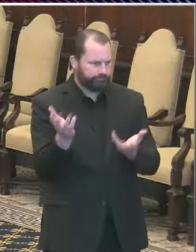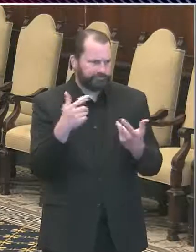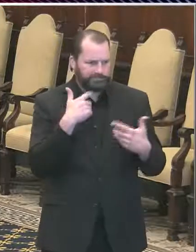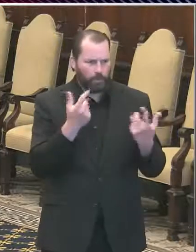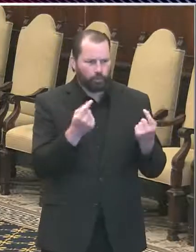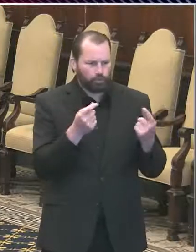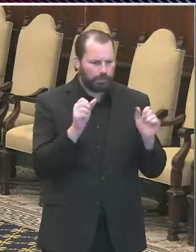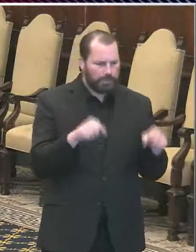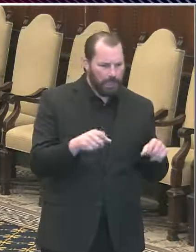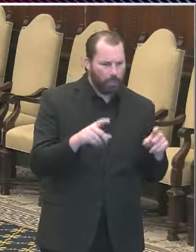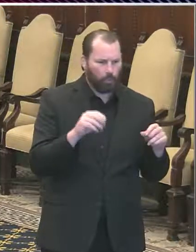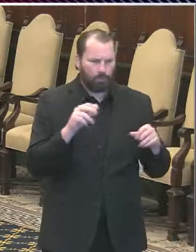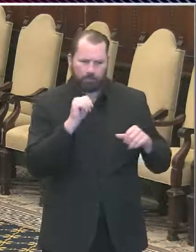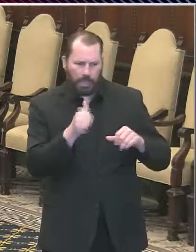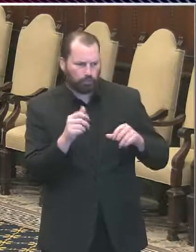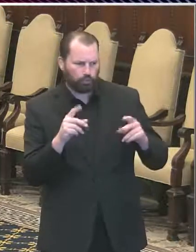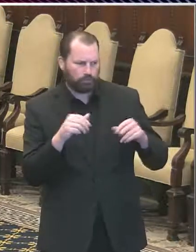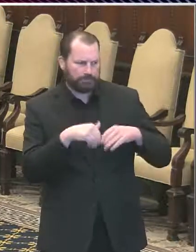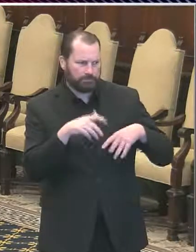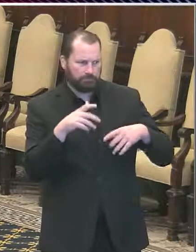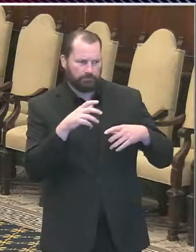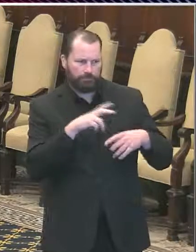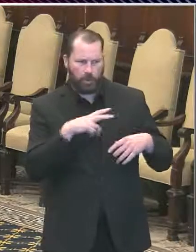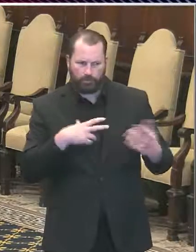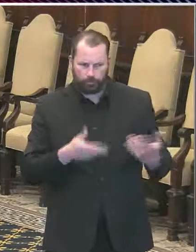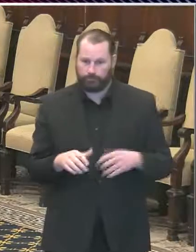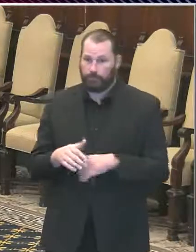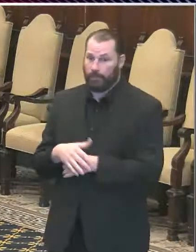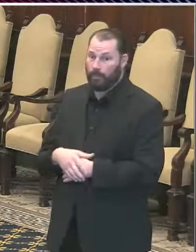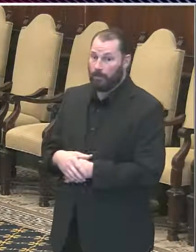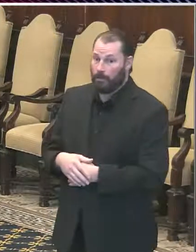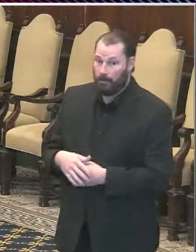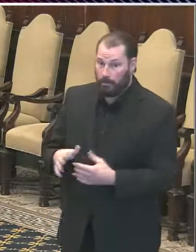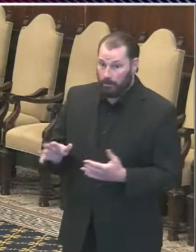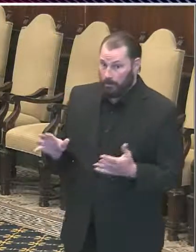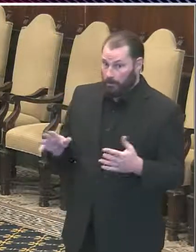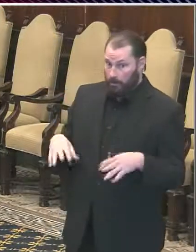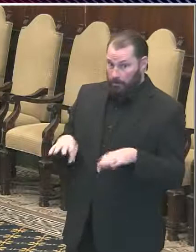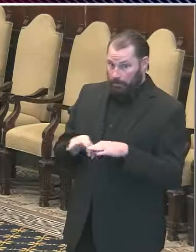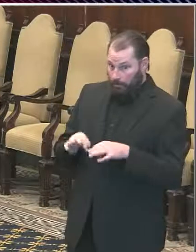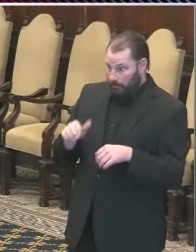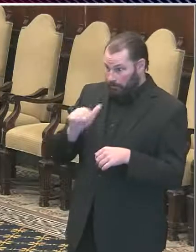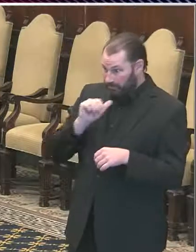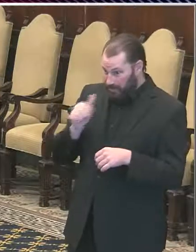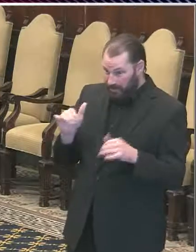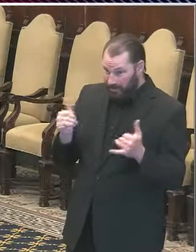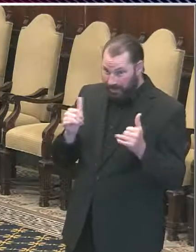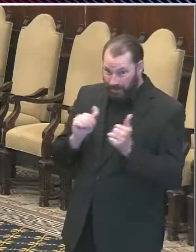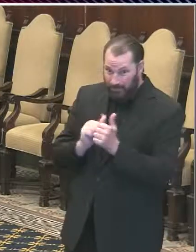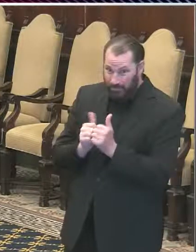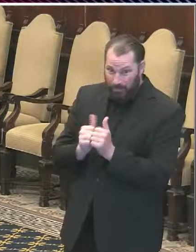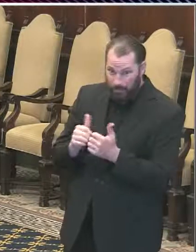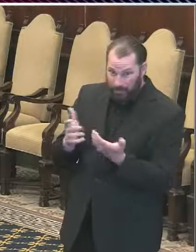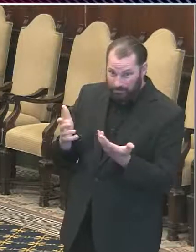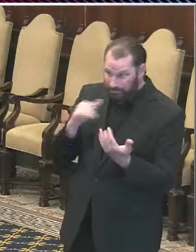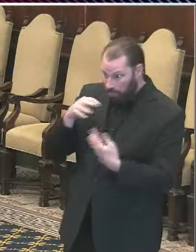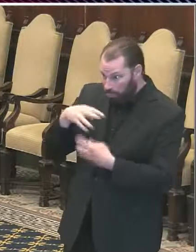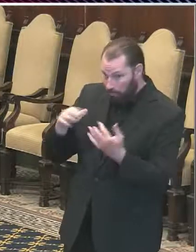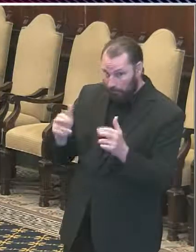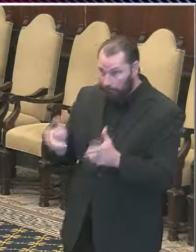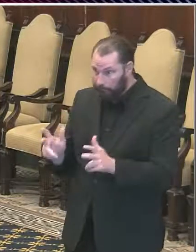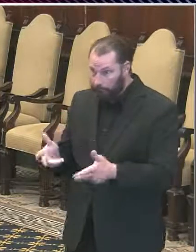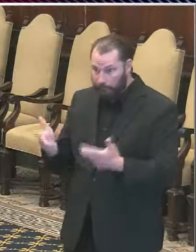be less than six feet apart. They should be wearing a mask. They should go out for exercise for an hour,